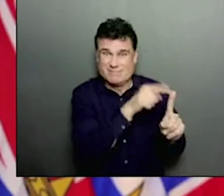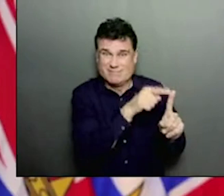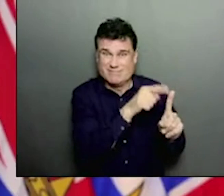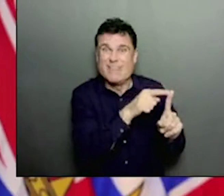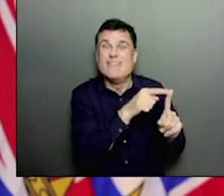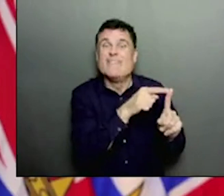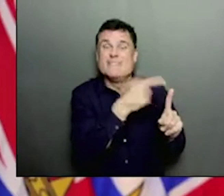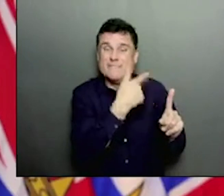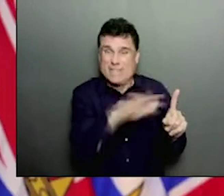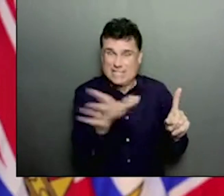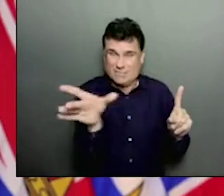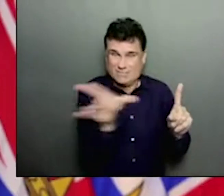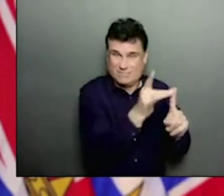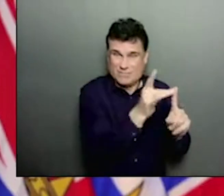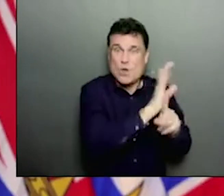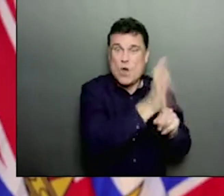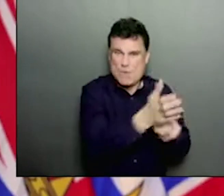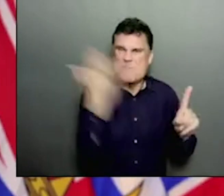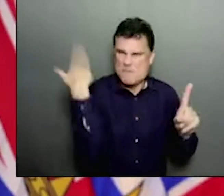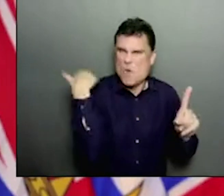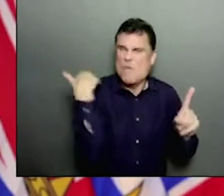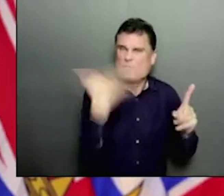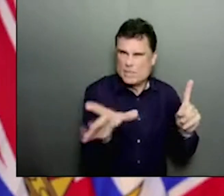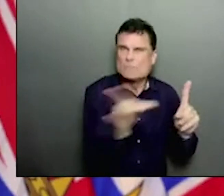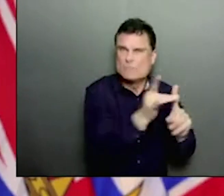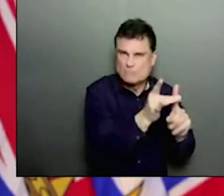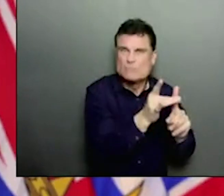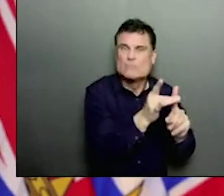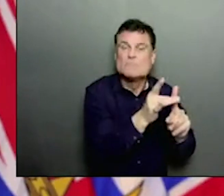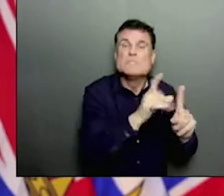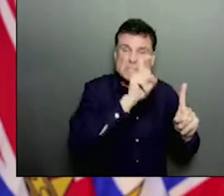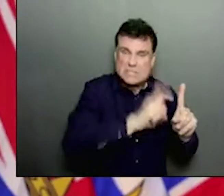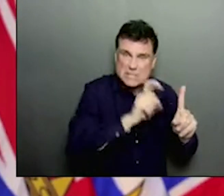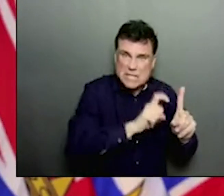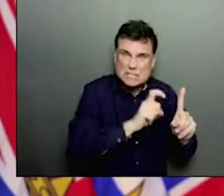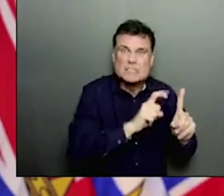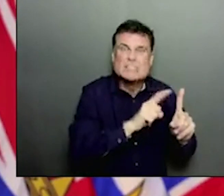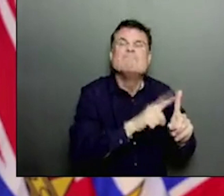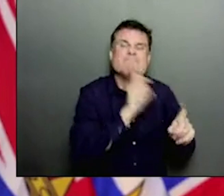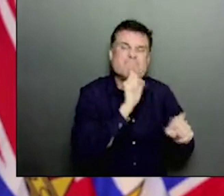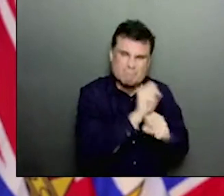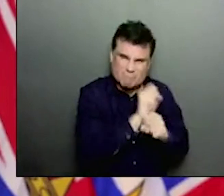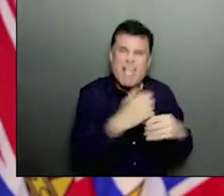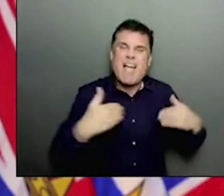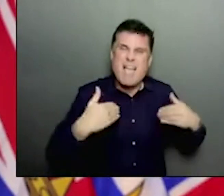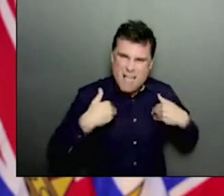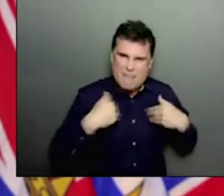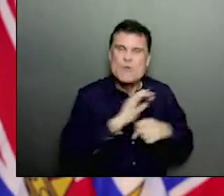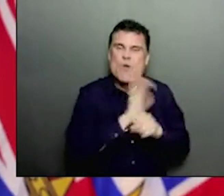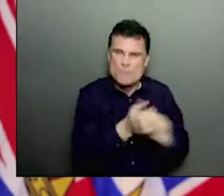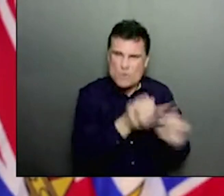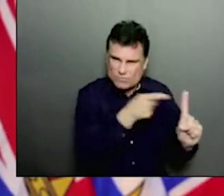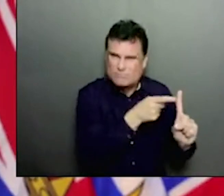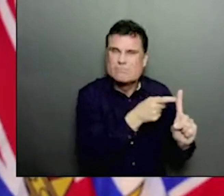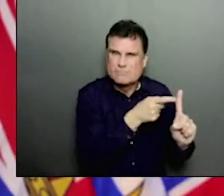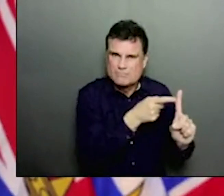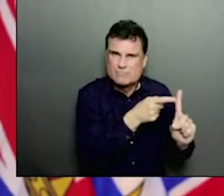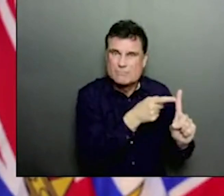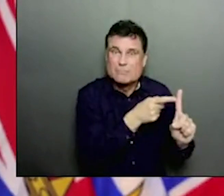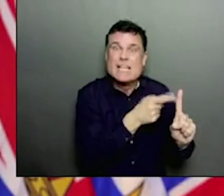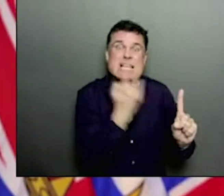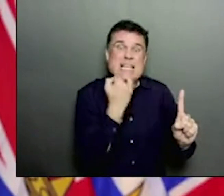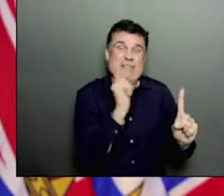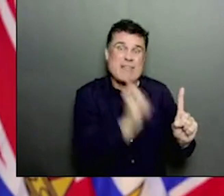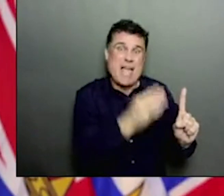-confirmed case of COVID. But if you are somebody who's had it recently, then we know you have some protection